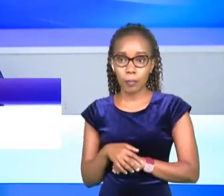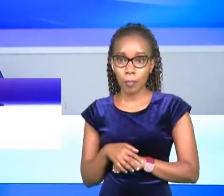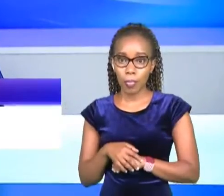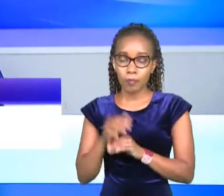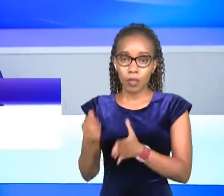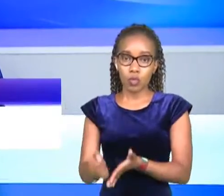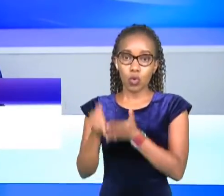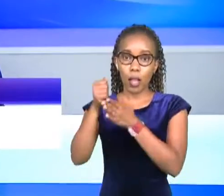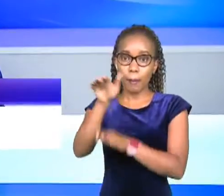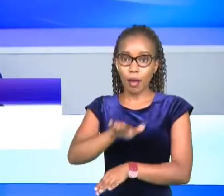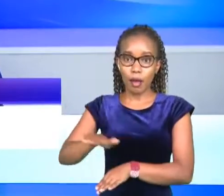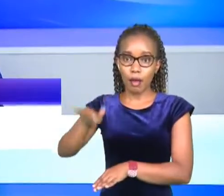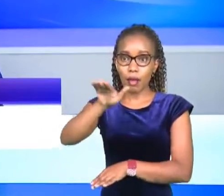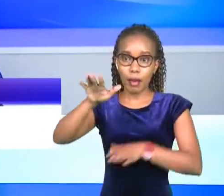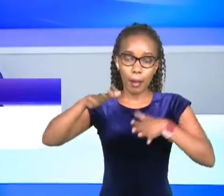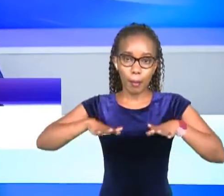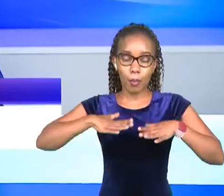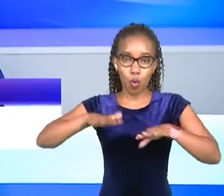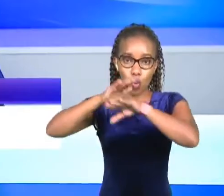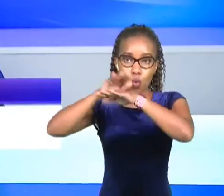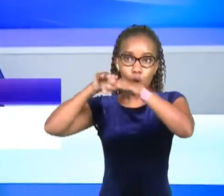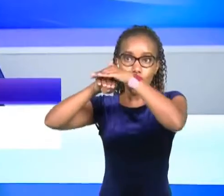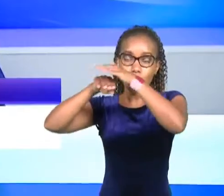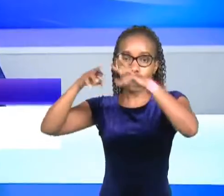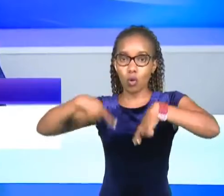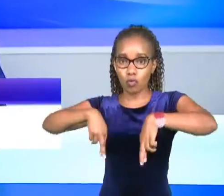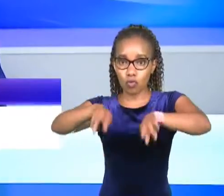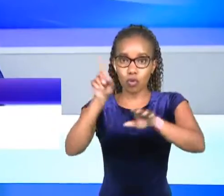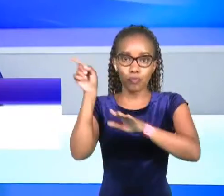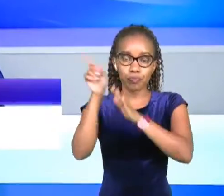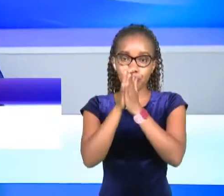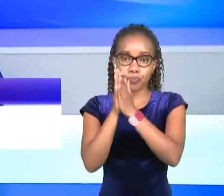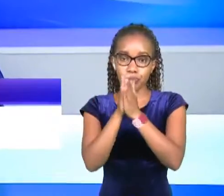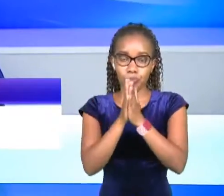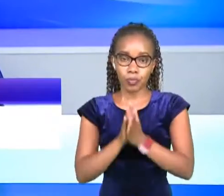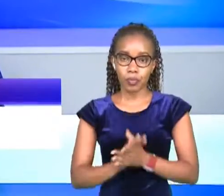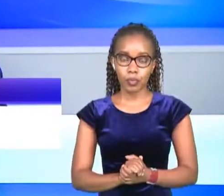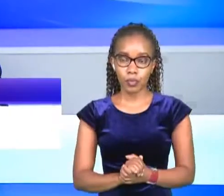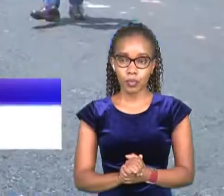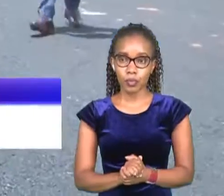provide the area residents with good access of roads daniel karioki with the details